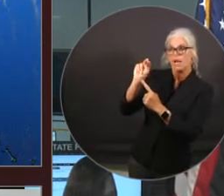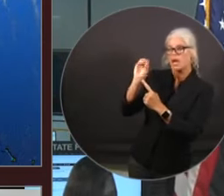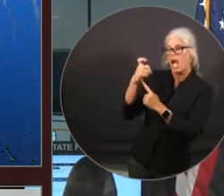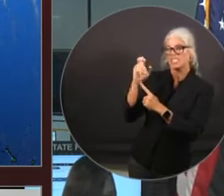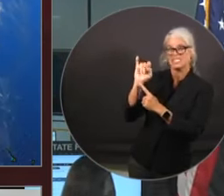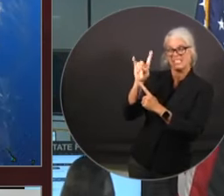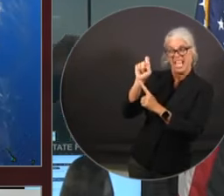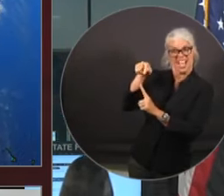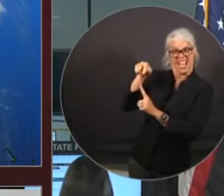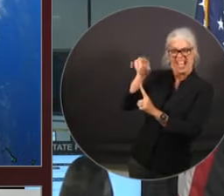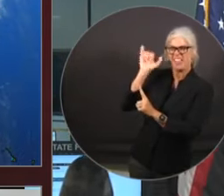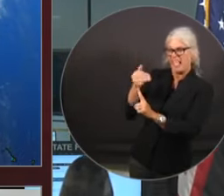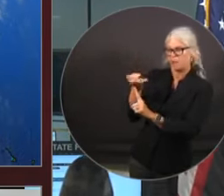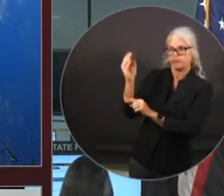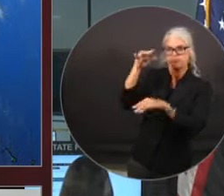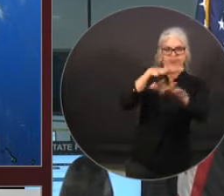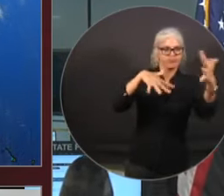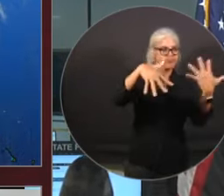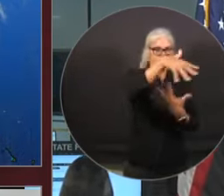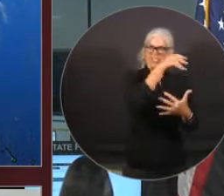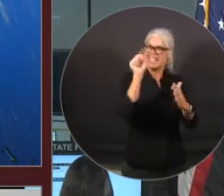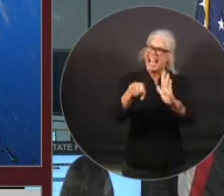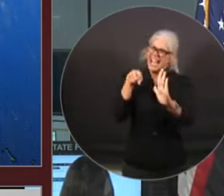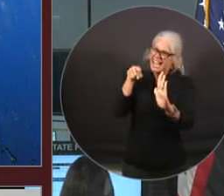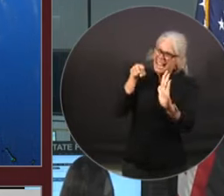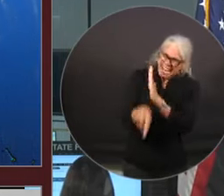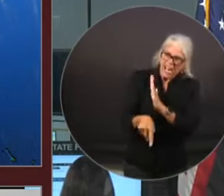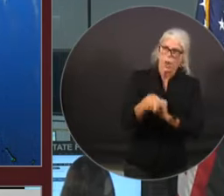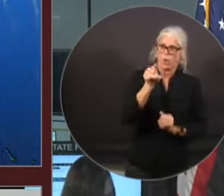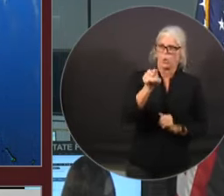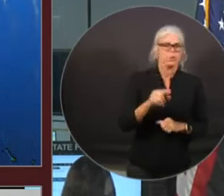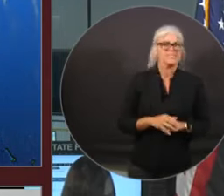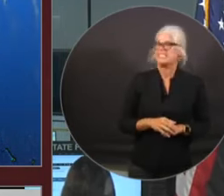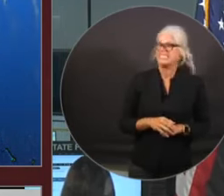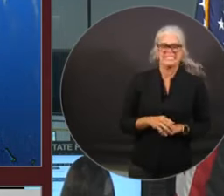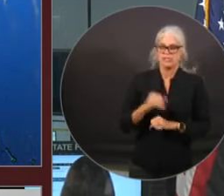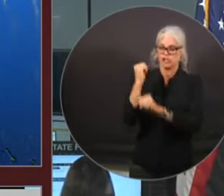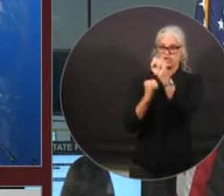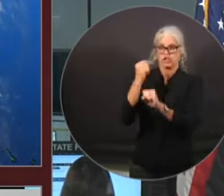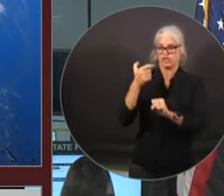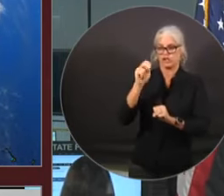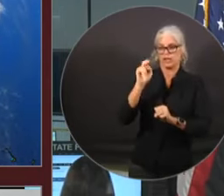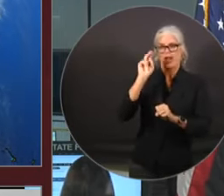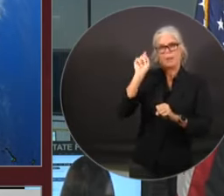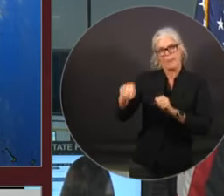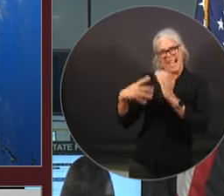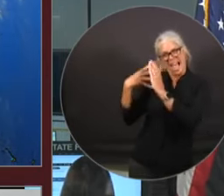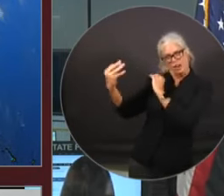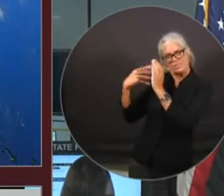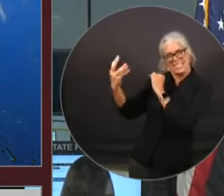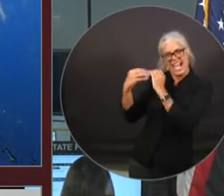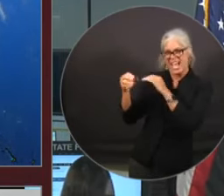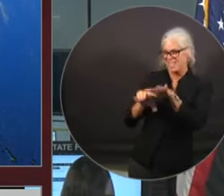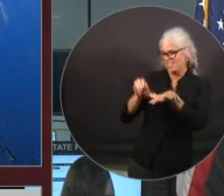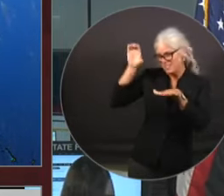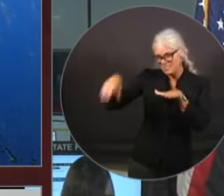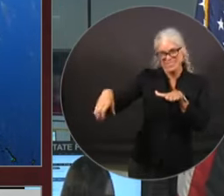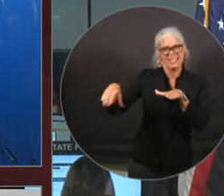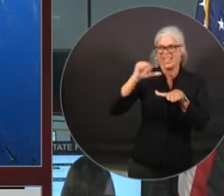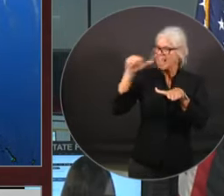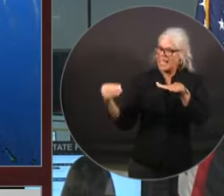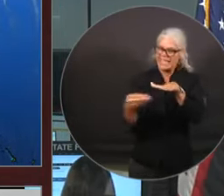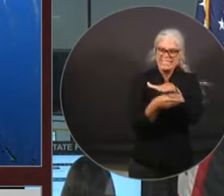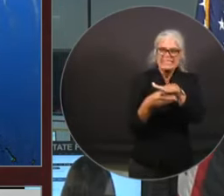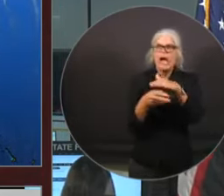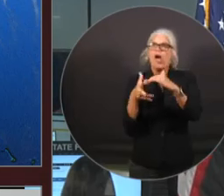home and that the exhaust is not coming inside your home. So please, using a generator is fine. People